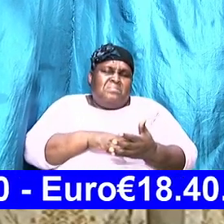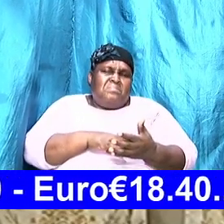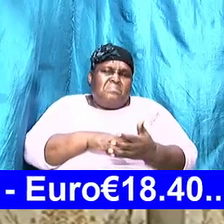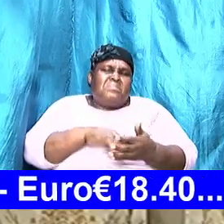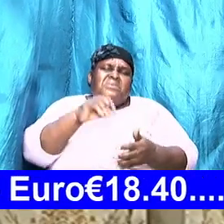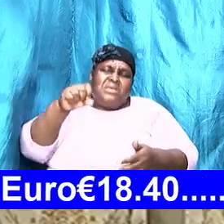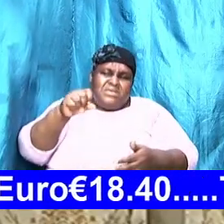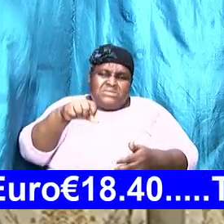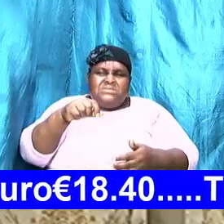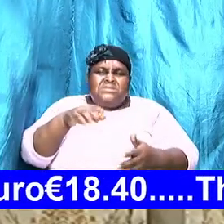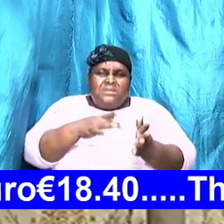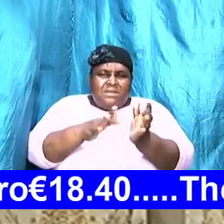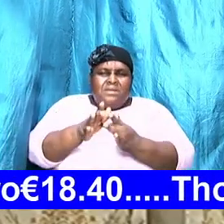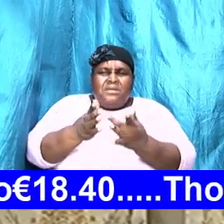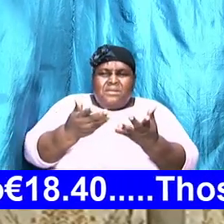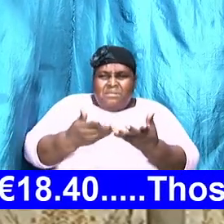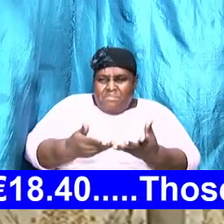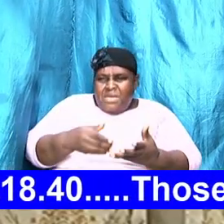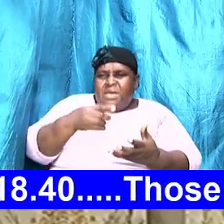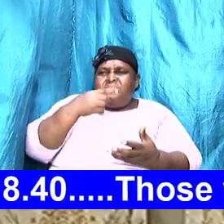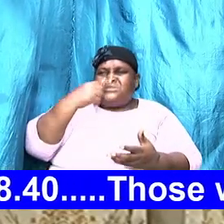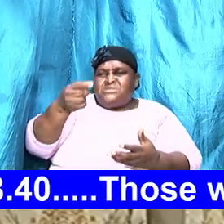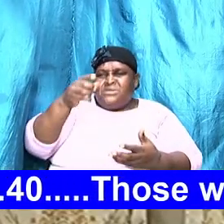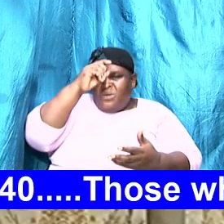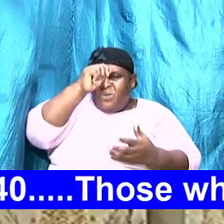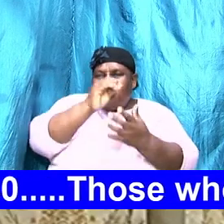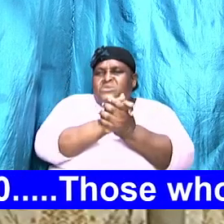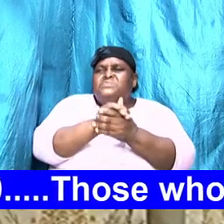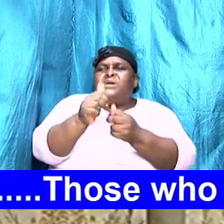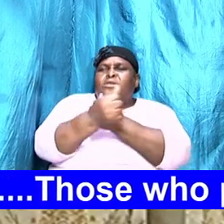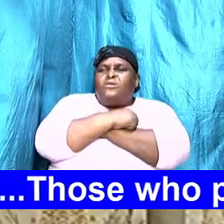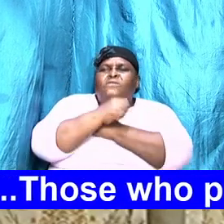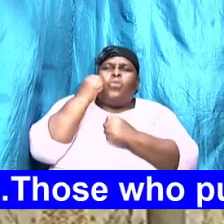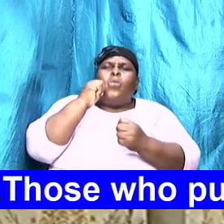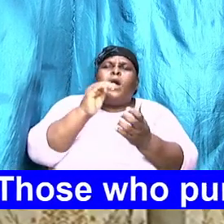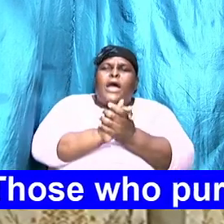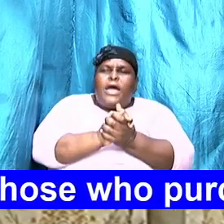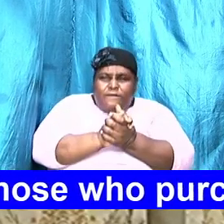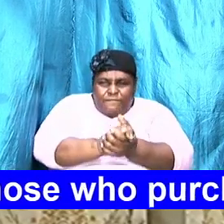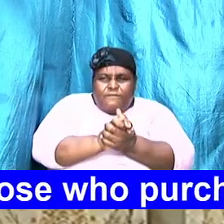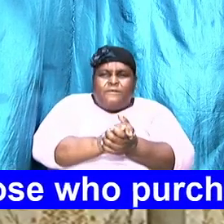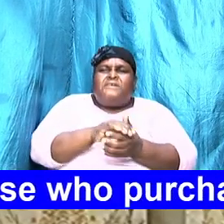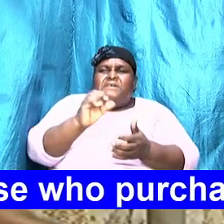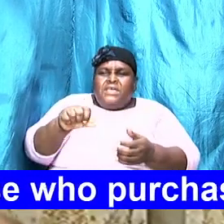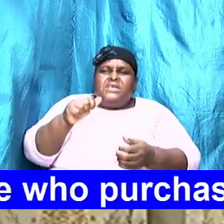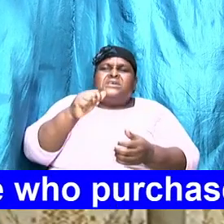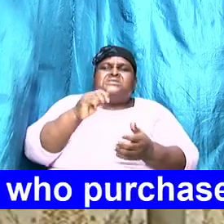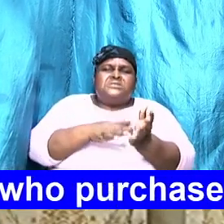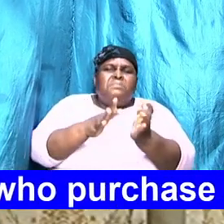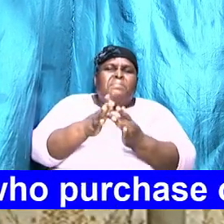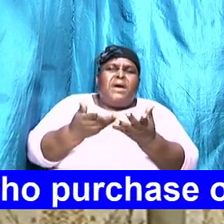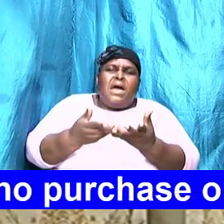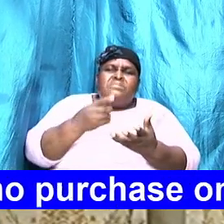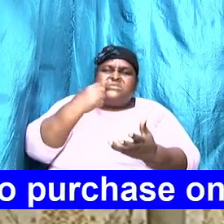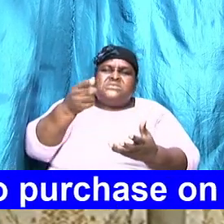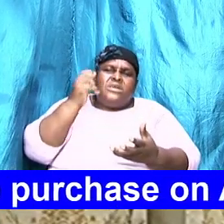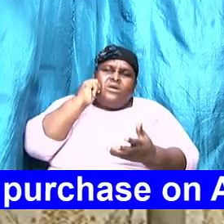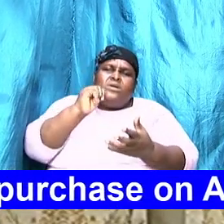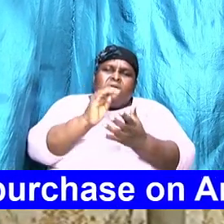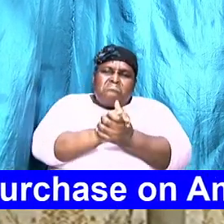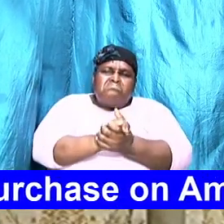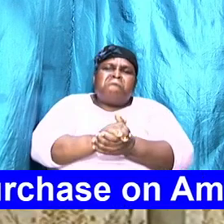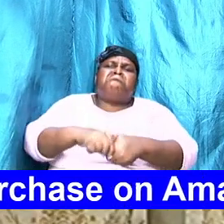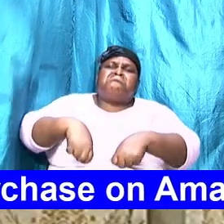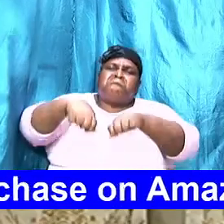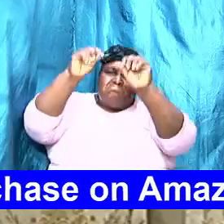wife. Yes, the Bible says, why is being subjection to your own husband? Yes, the Bible makes these things clear. And the principles have been